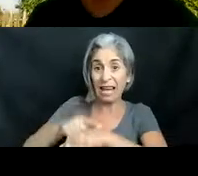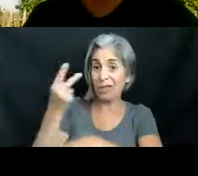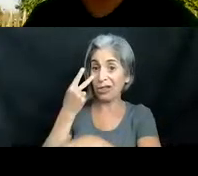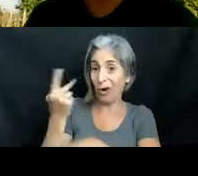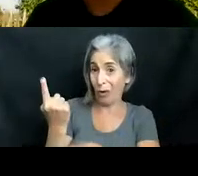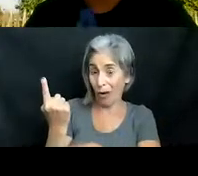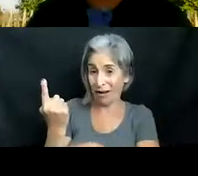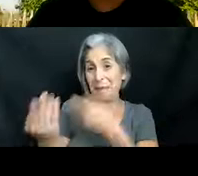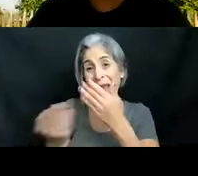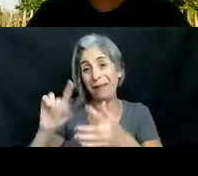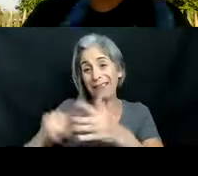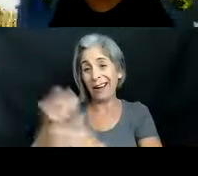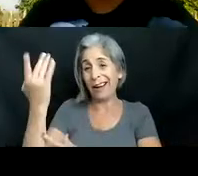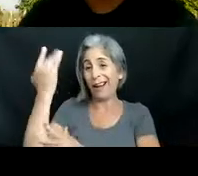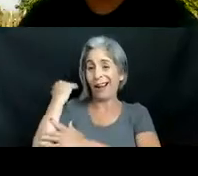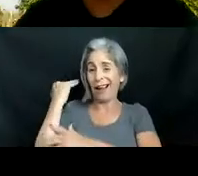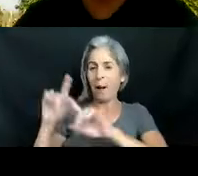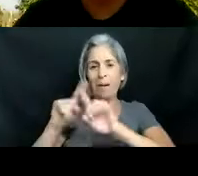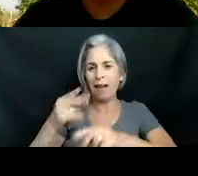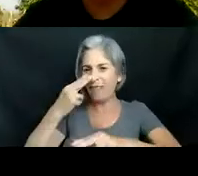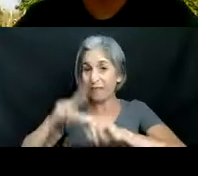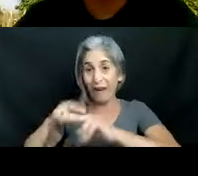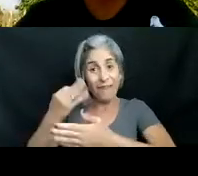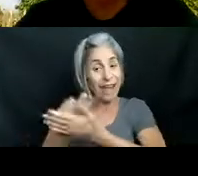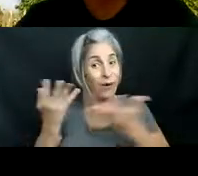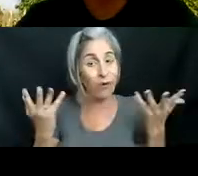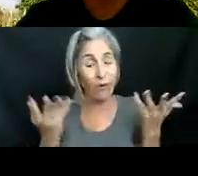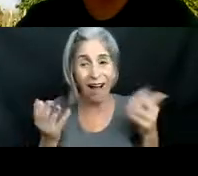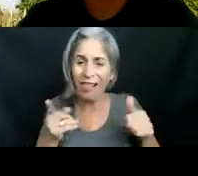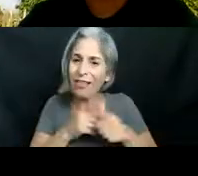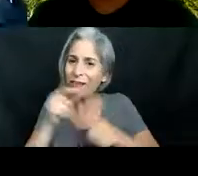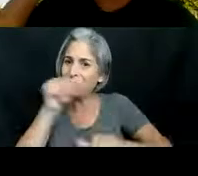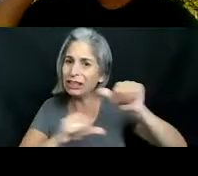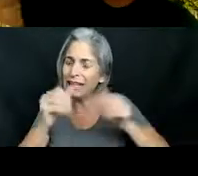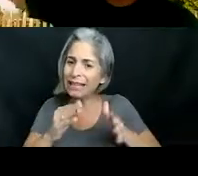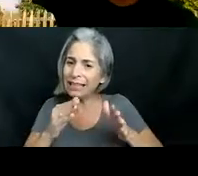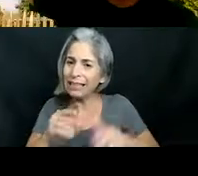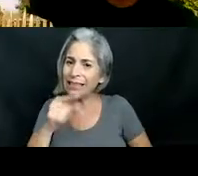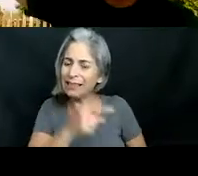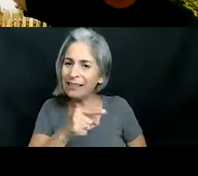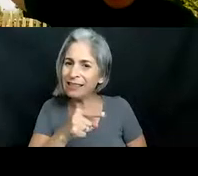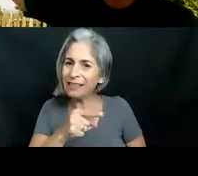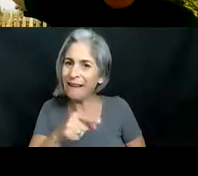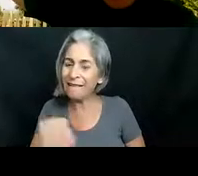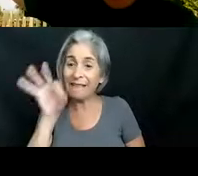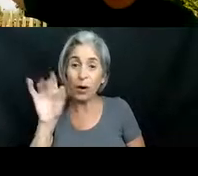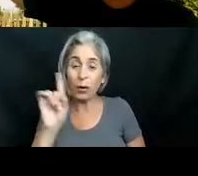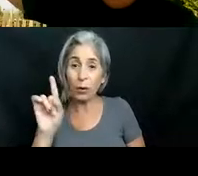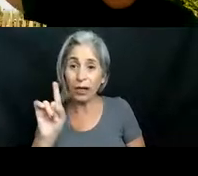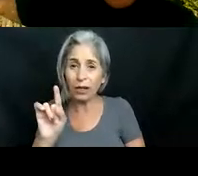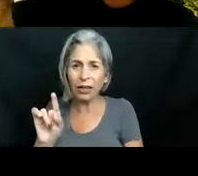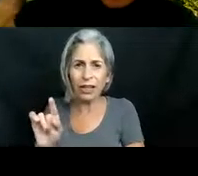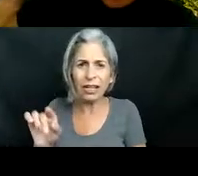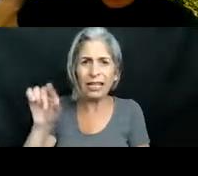way before then but fun fact is that the first line fish ever spotted was actually off the coast of dania beach